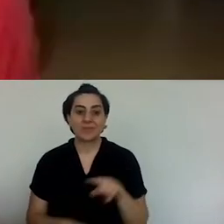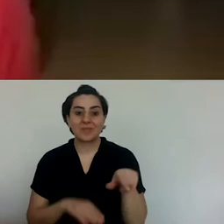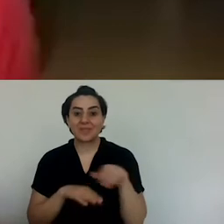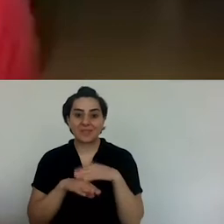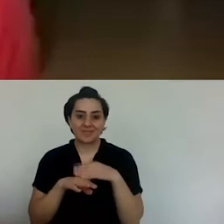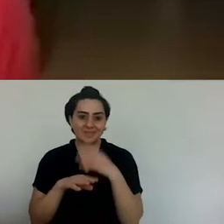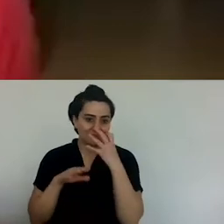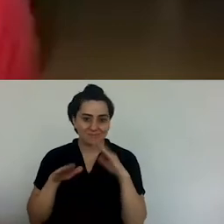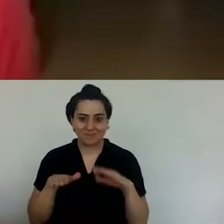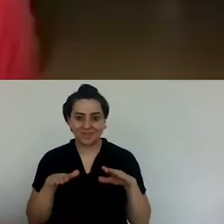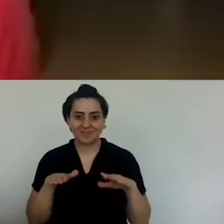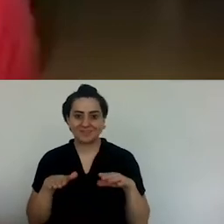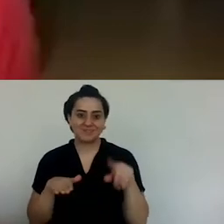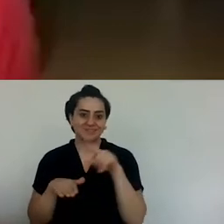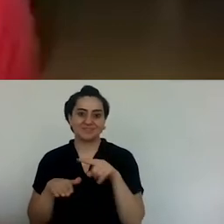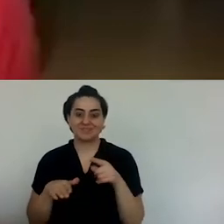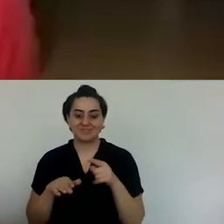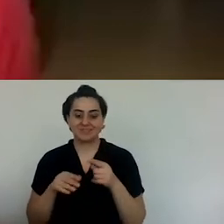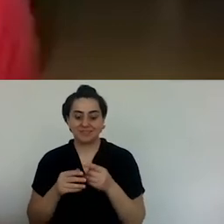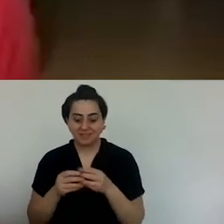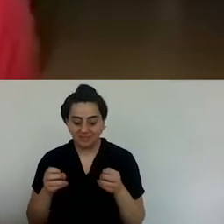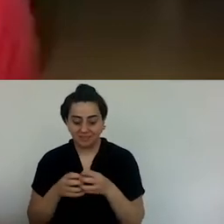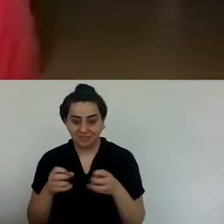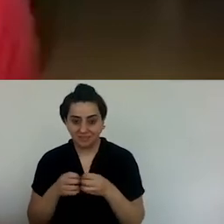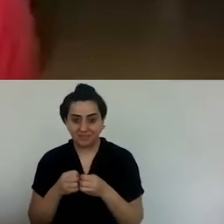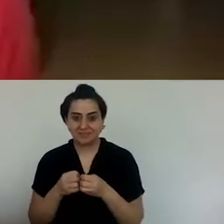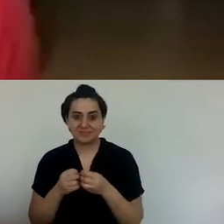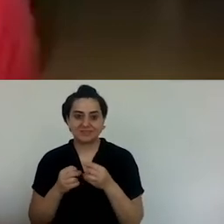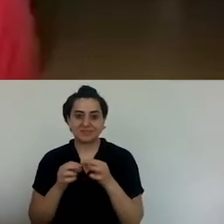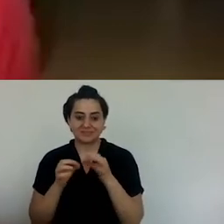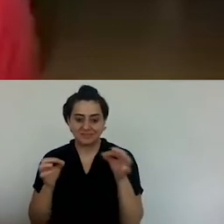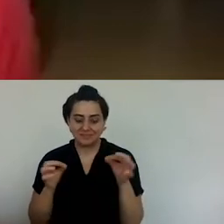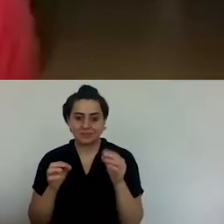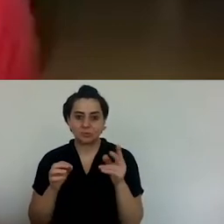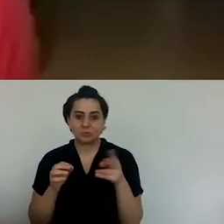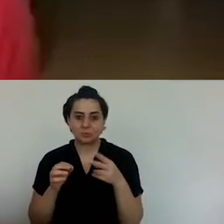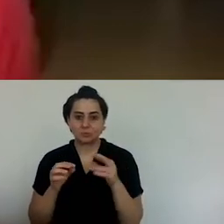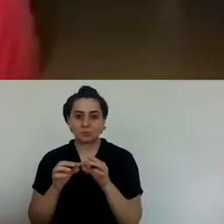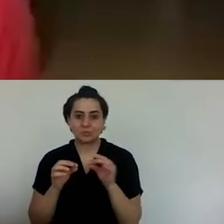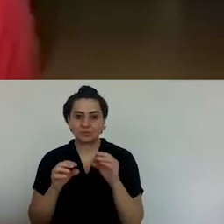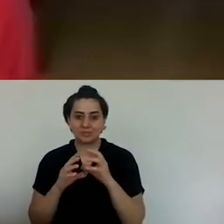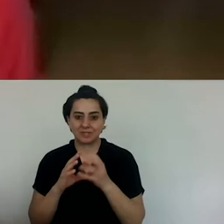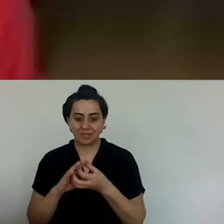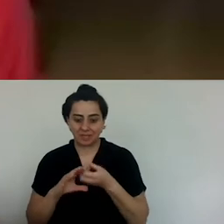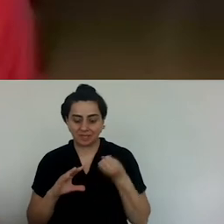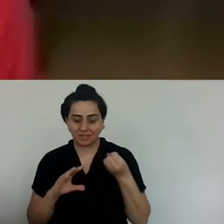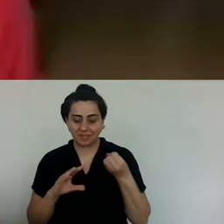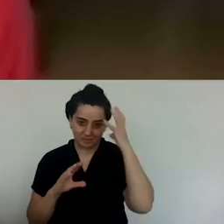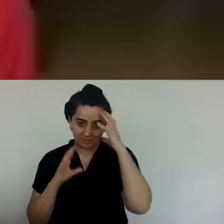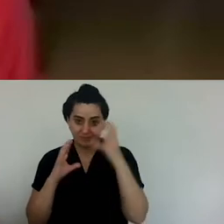And the cats would go around him as well, so that